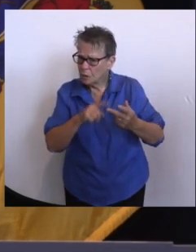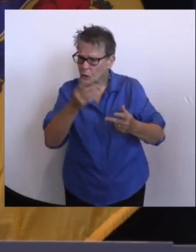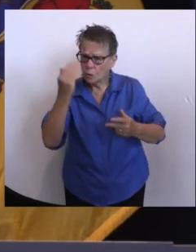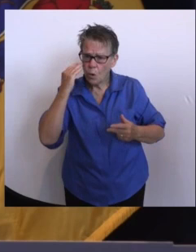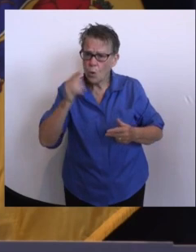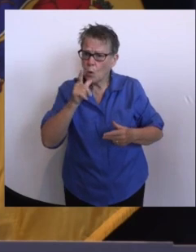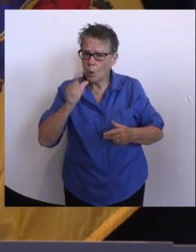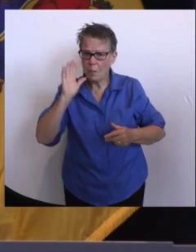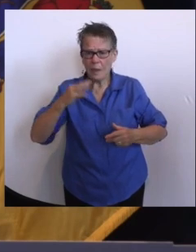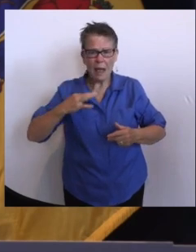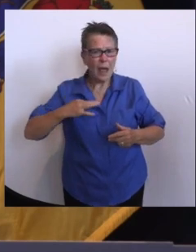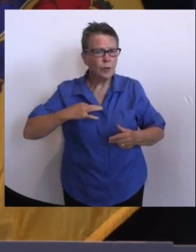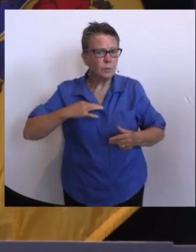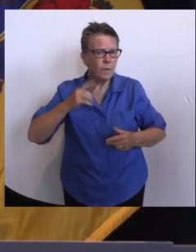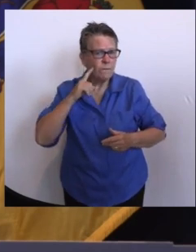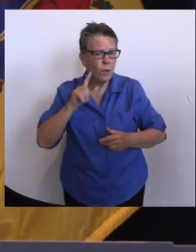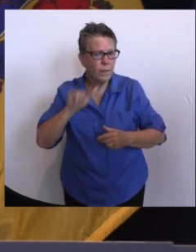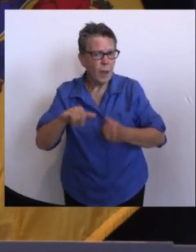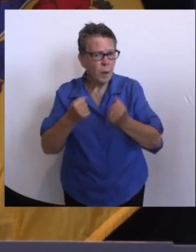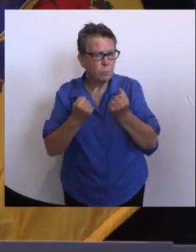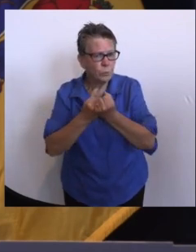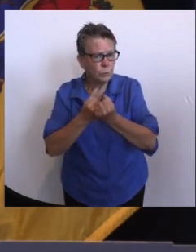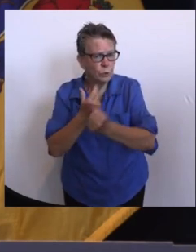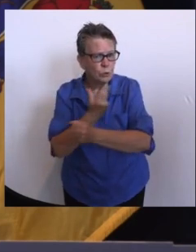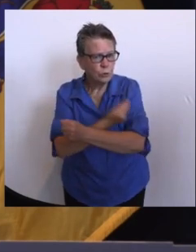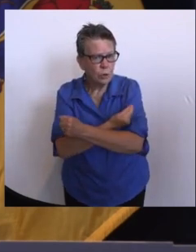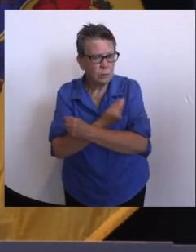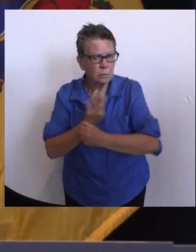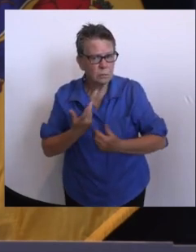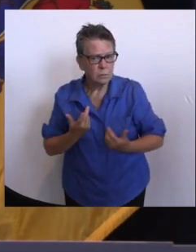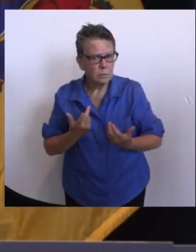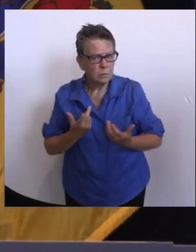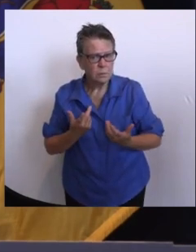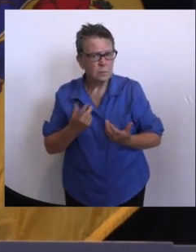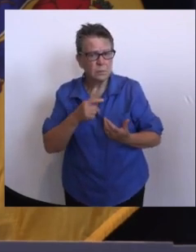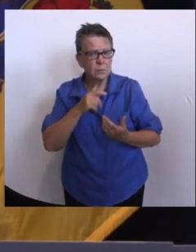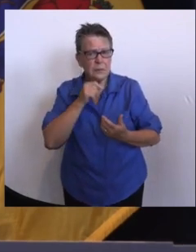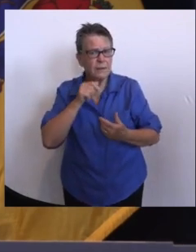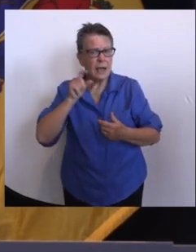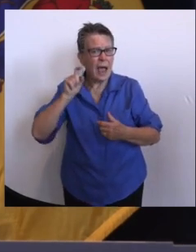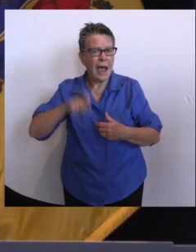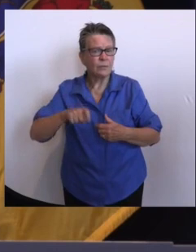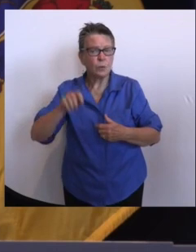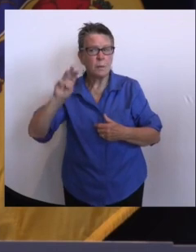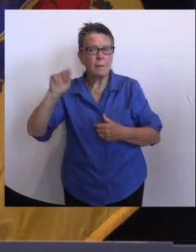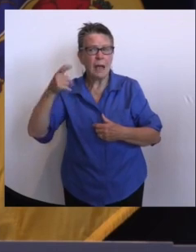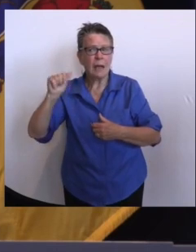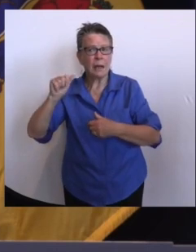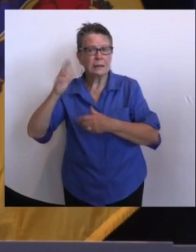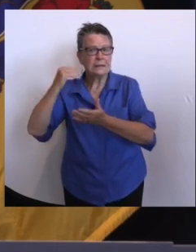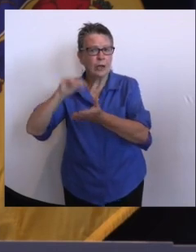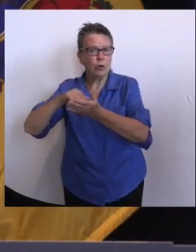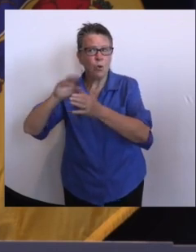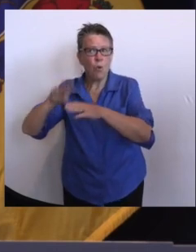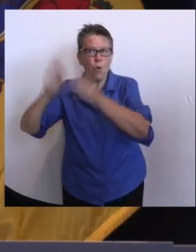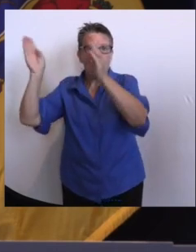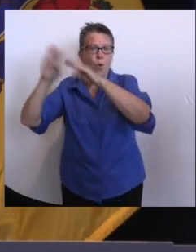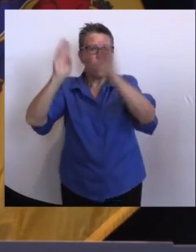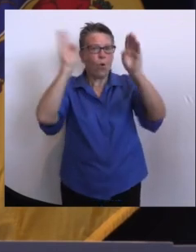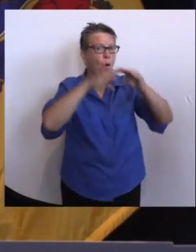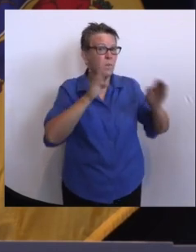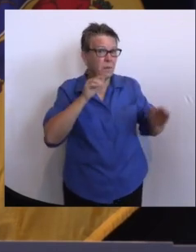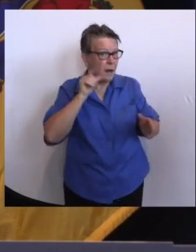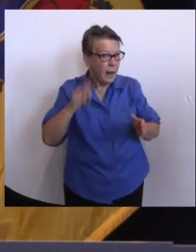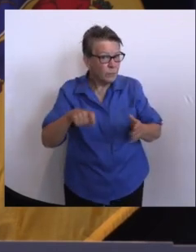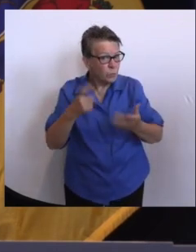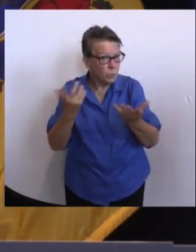do you think there's a chance you don't need to reopen those sites? Both good questions. I'll give you my answers, but would like Judy and Pat